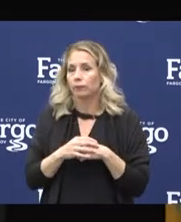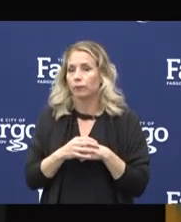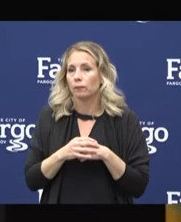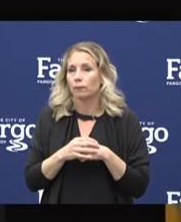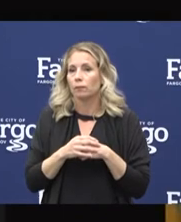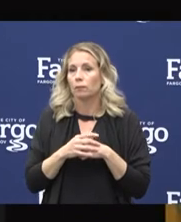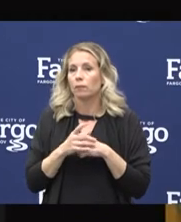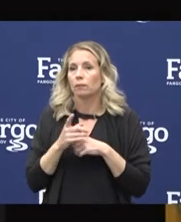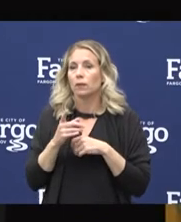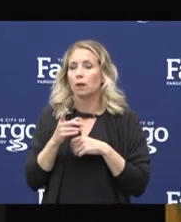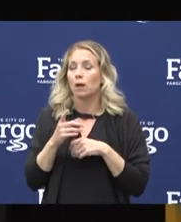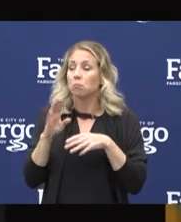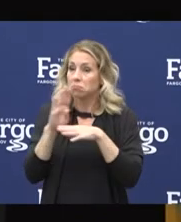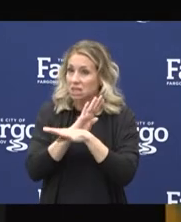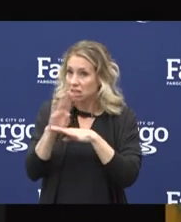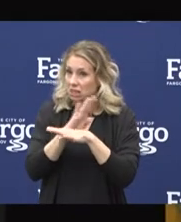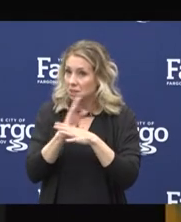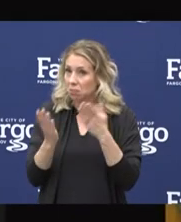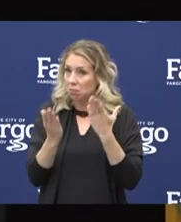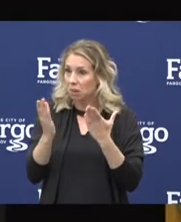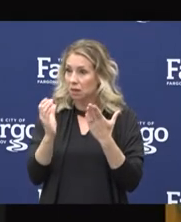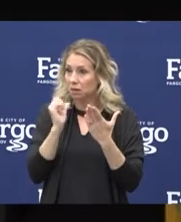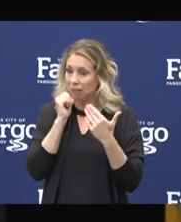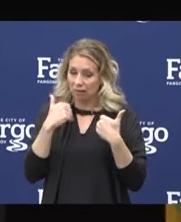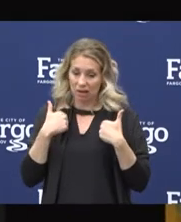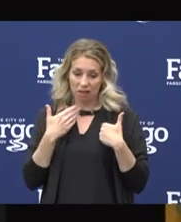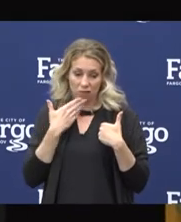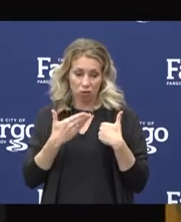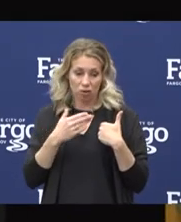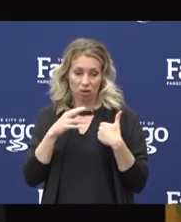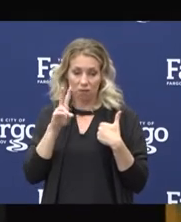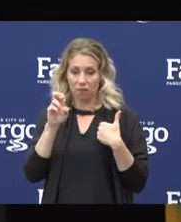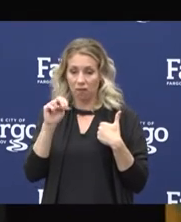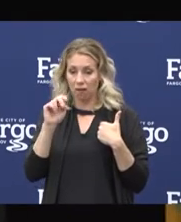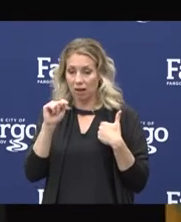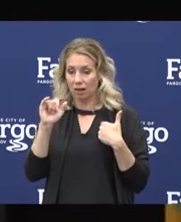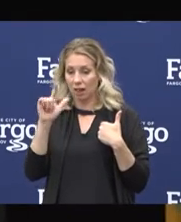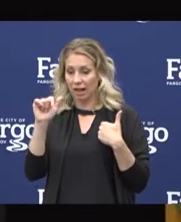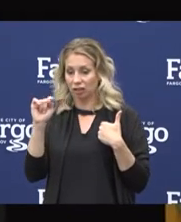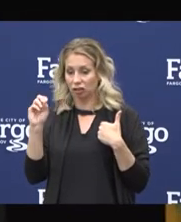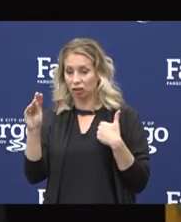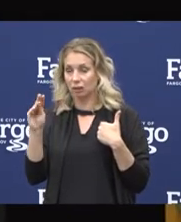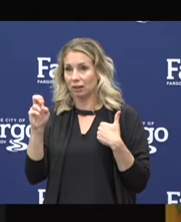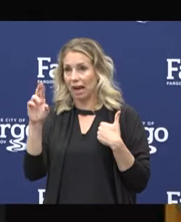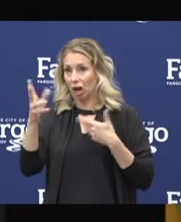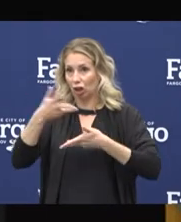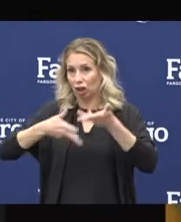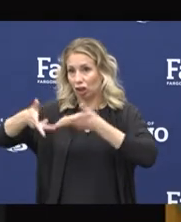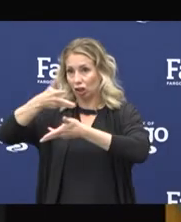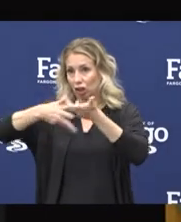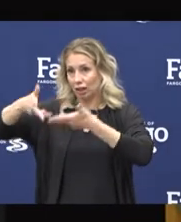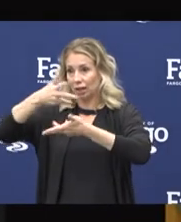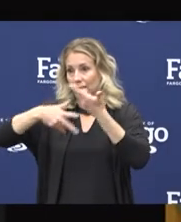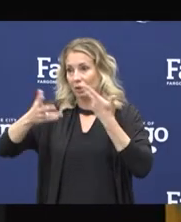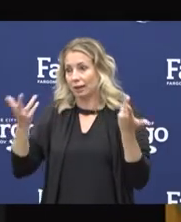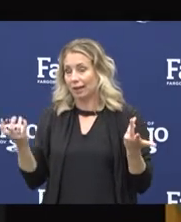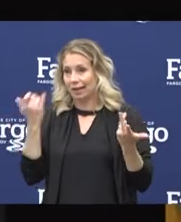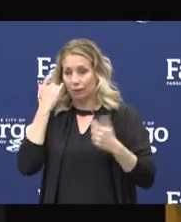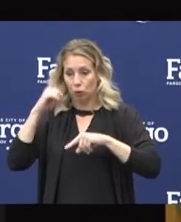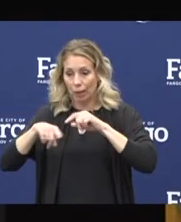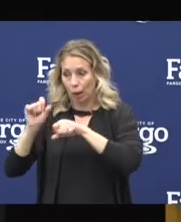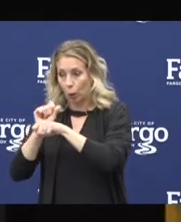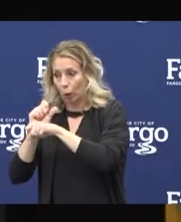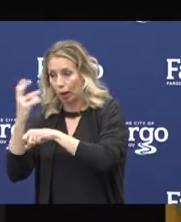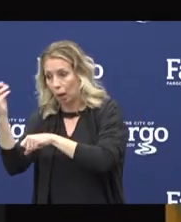that business that probably doesn't have great ventilation if you don't have the luxury of being out in the great outdoors doing